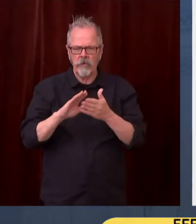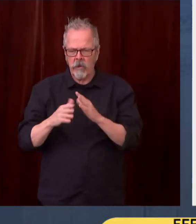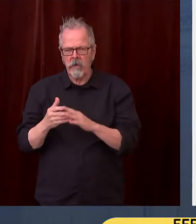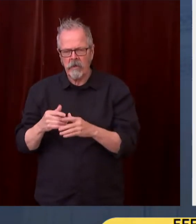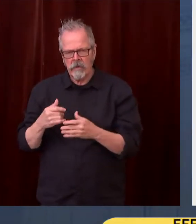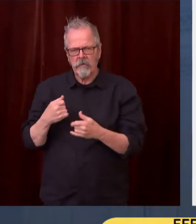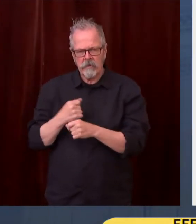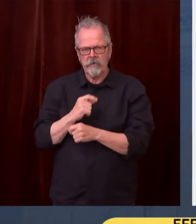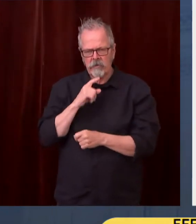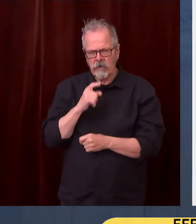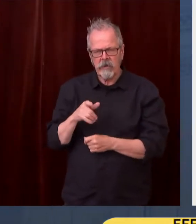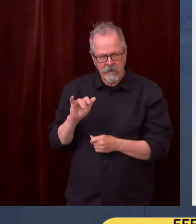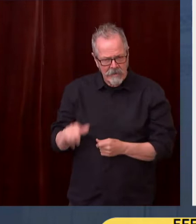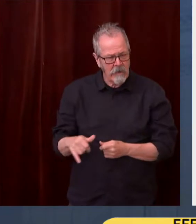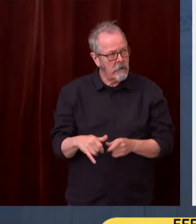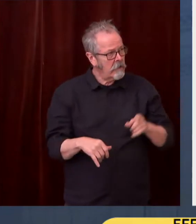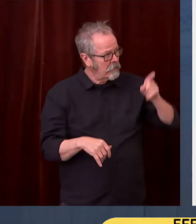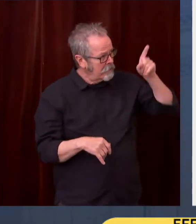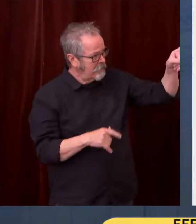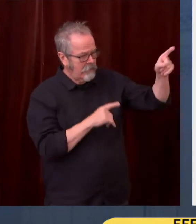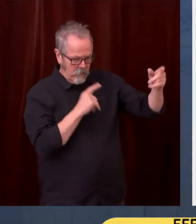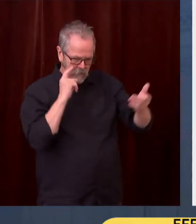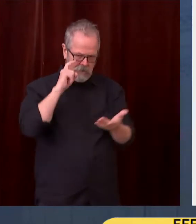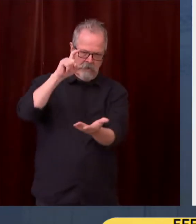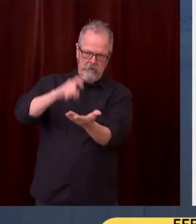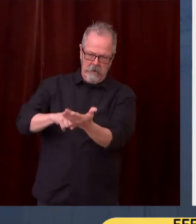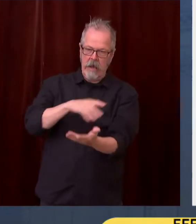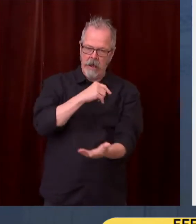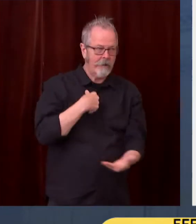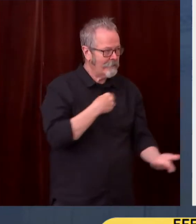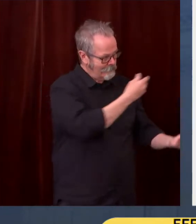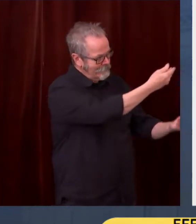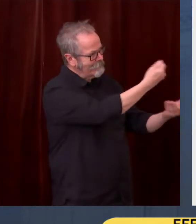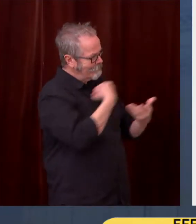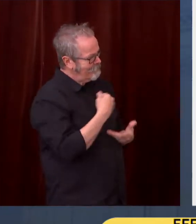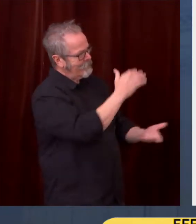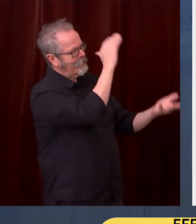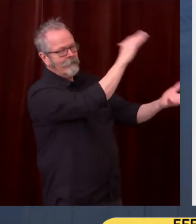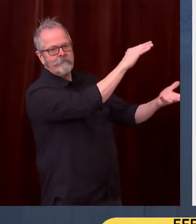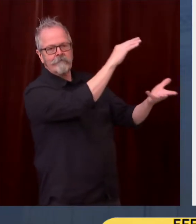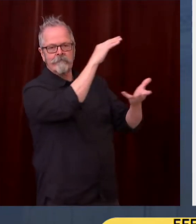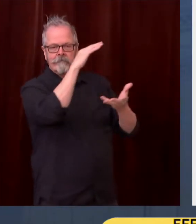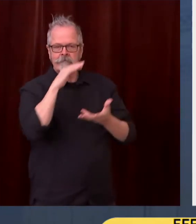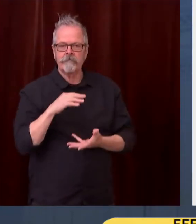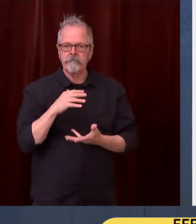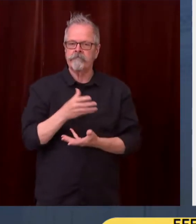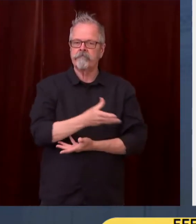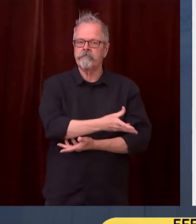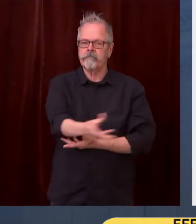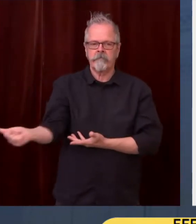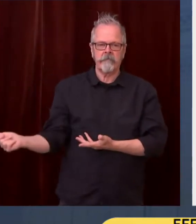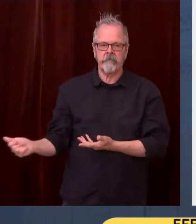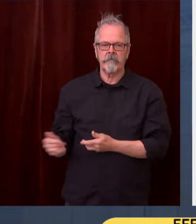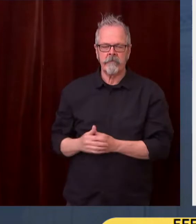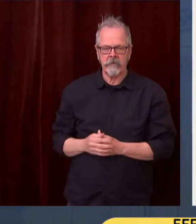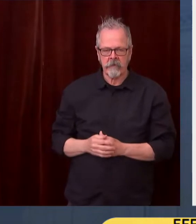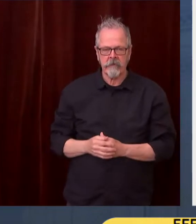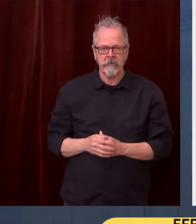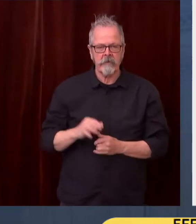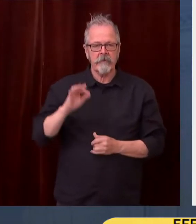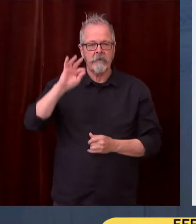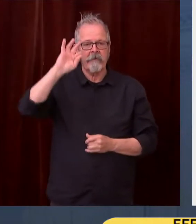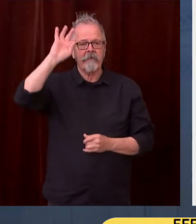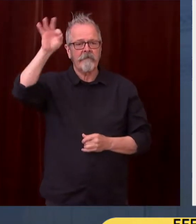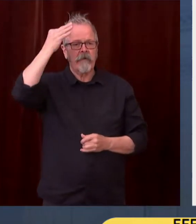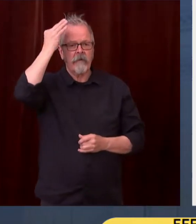Soon, the federal American Rescue Plan dollars will be available. And we have this opportunity to make a